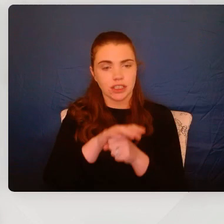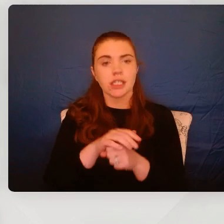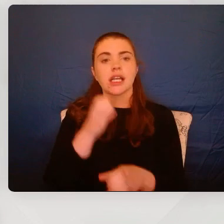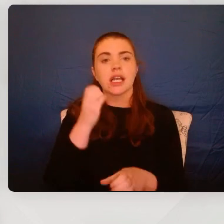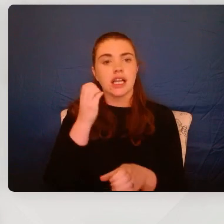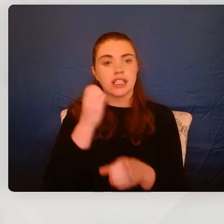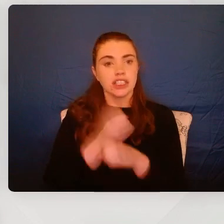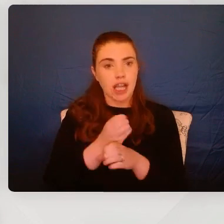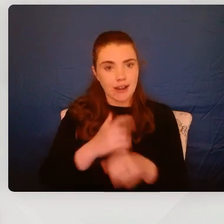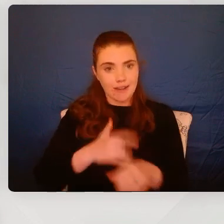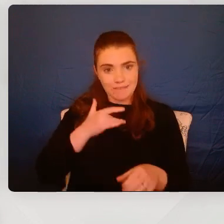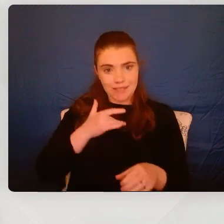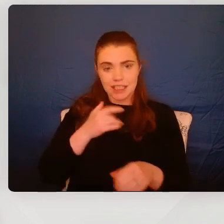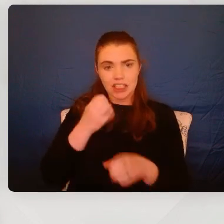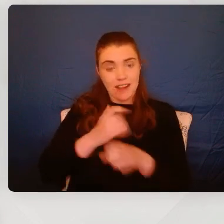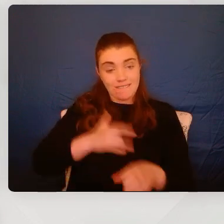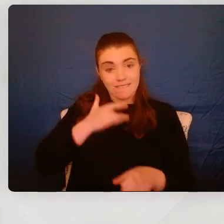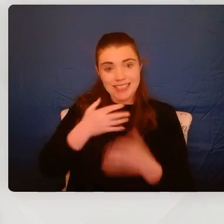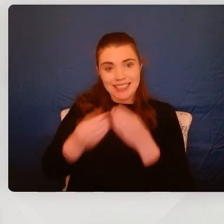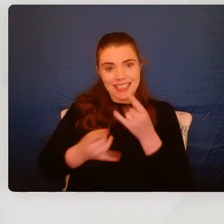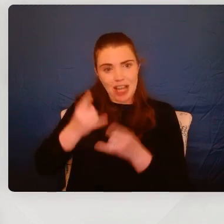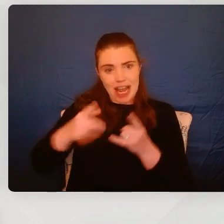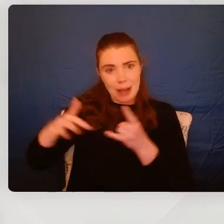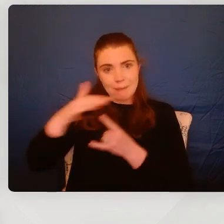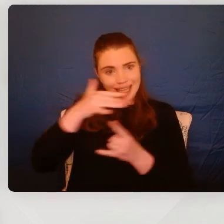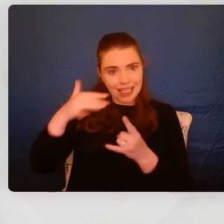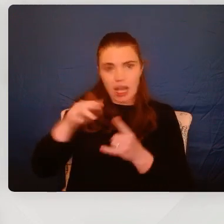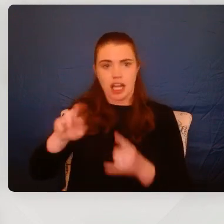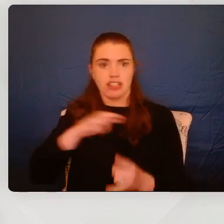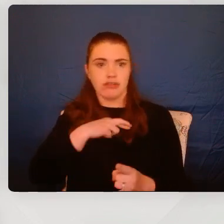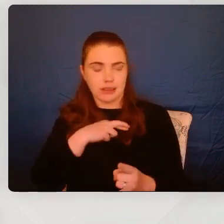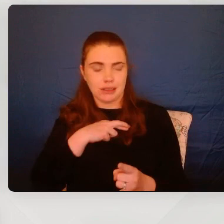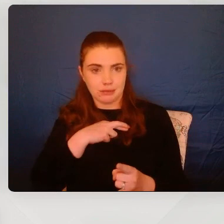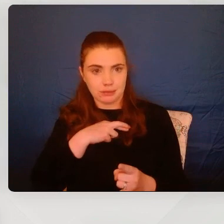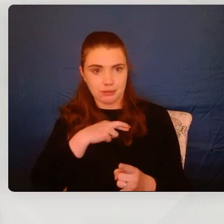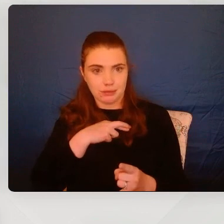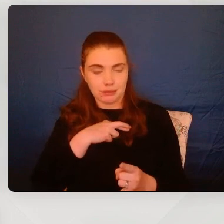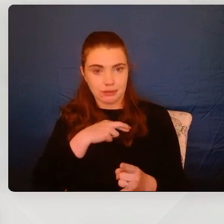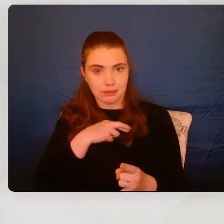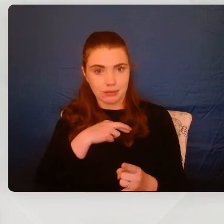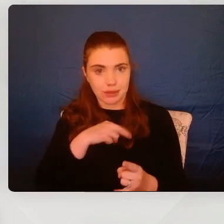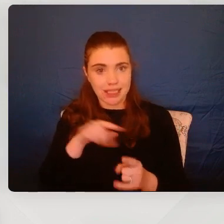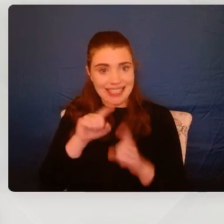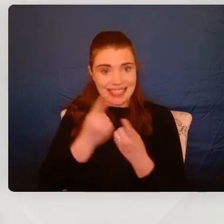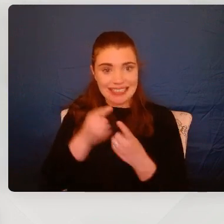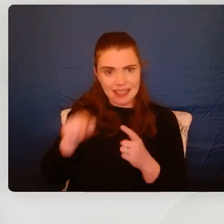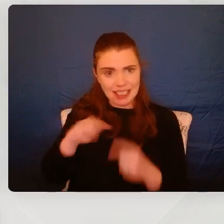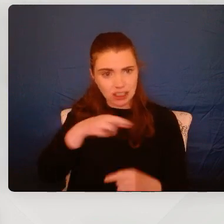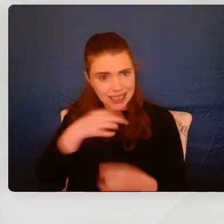like things are happening, that things are happening around them are not real. For example, the question, is this really happening?